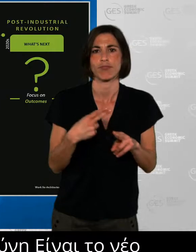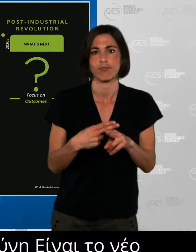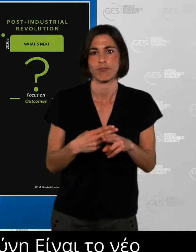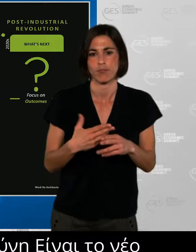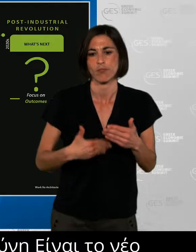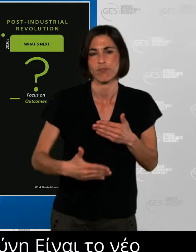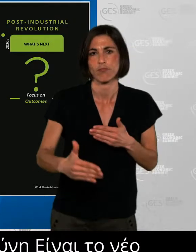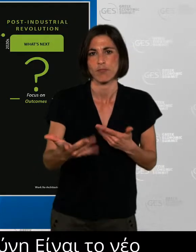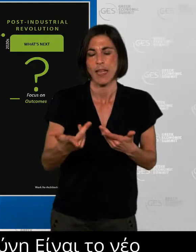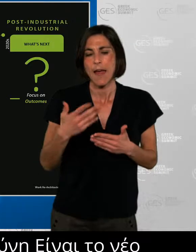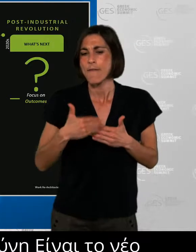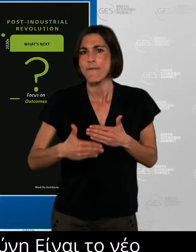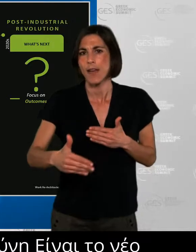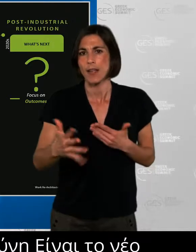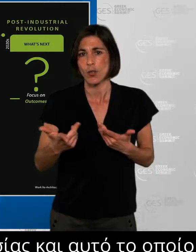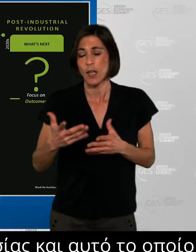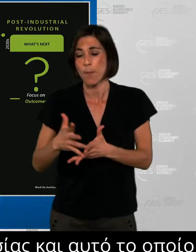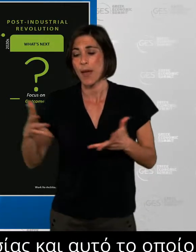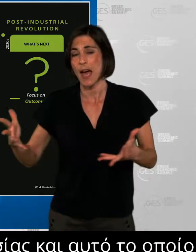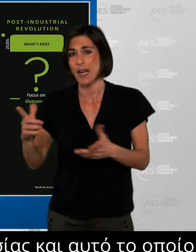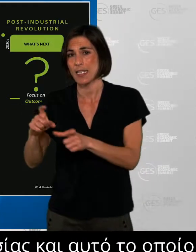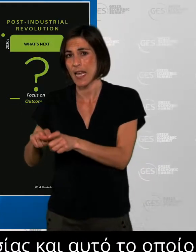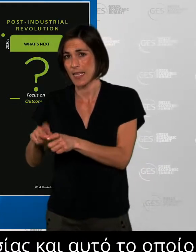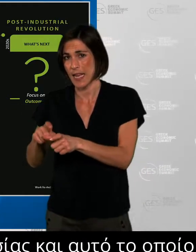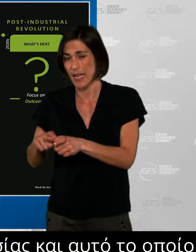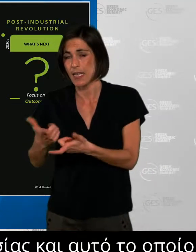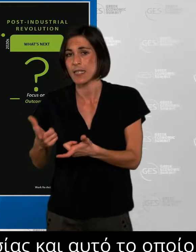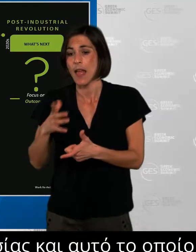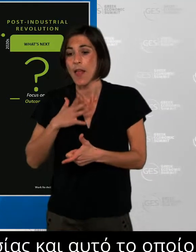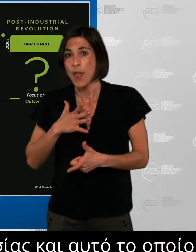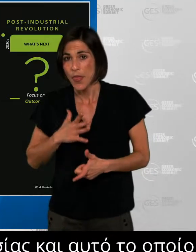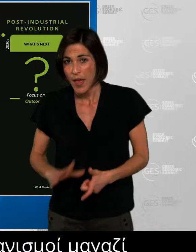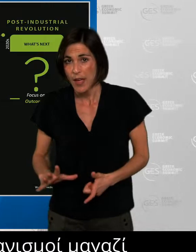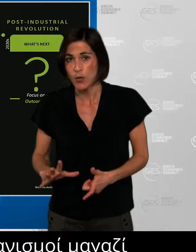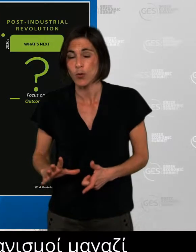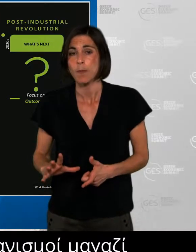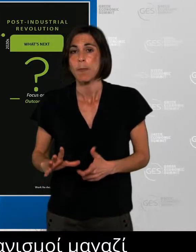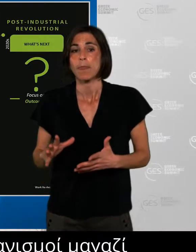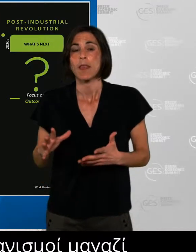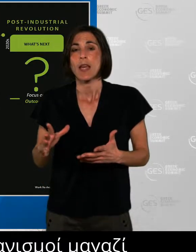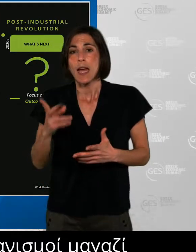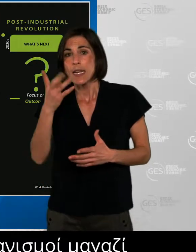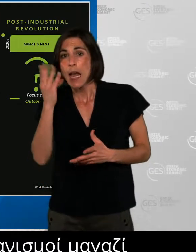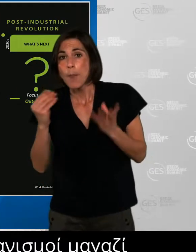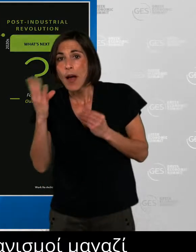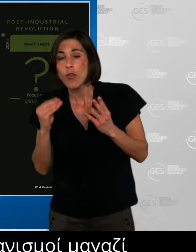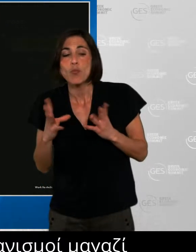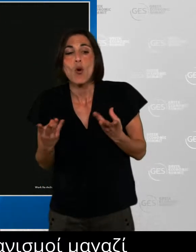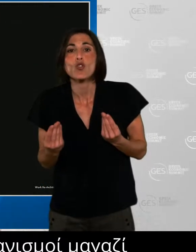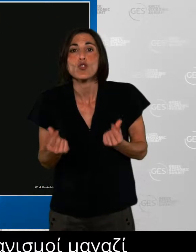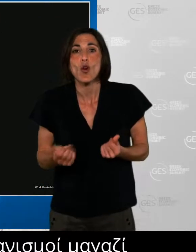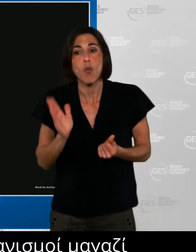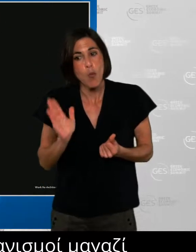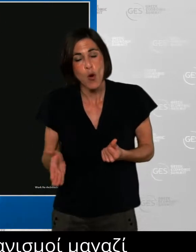looking at how to engender trust and how to think about how do we upskill and reskill? How do we tap in to that